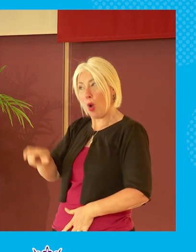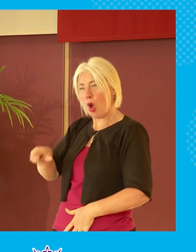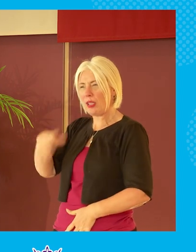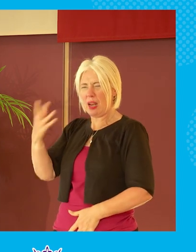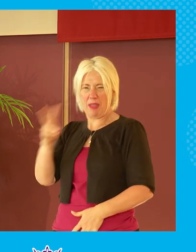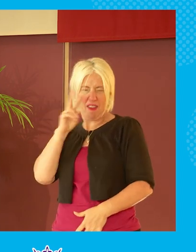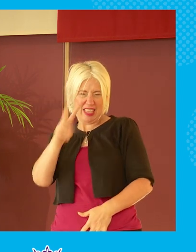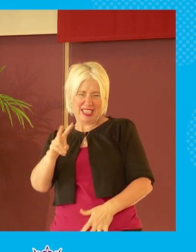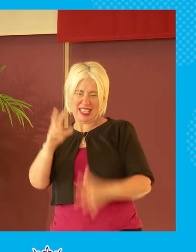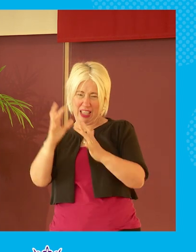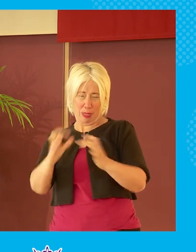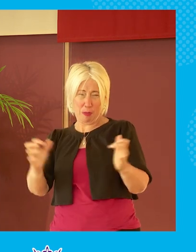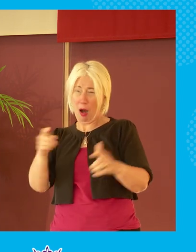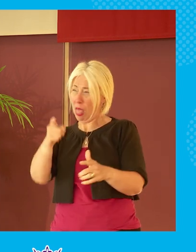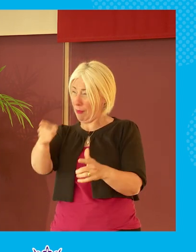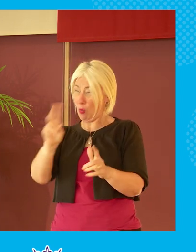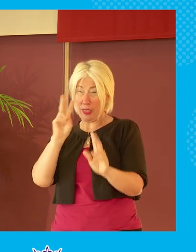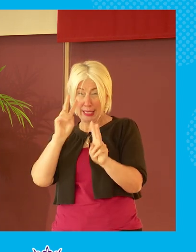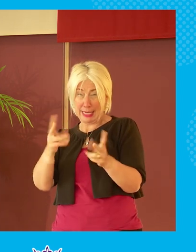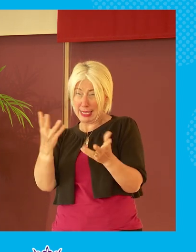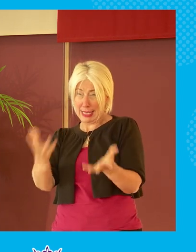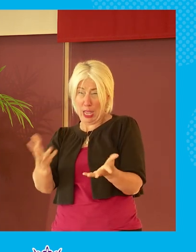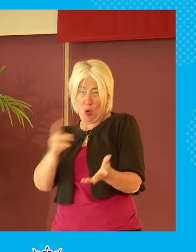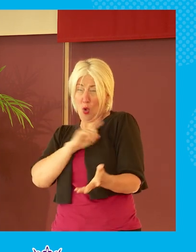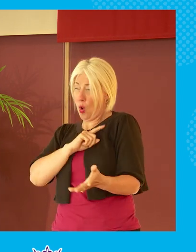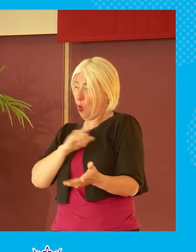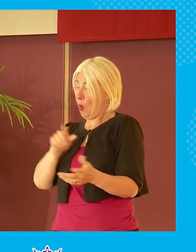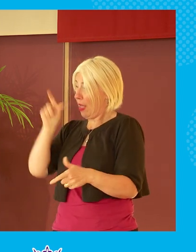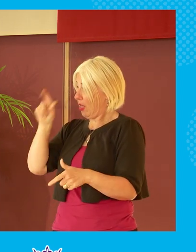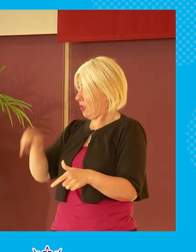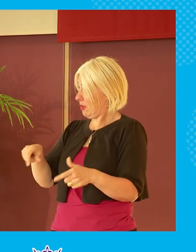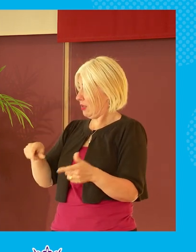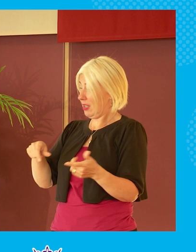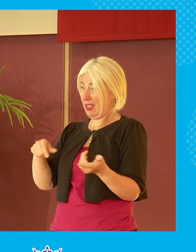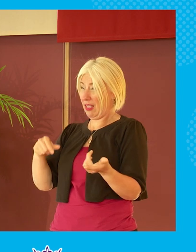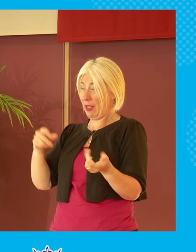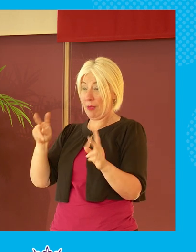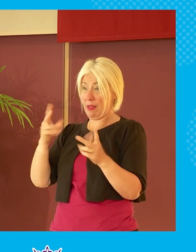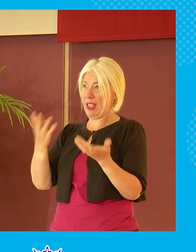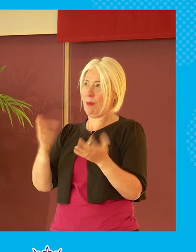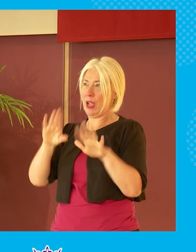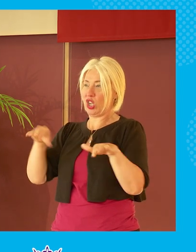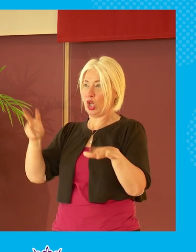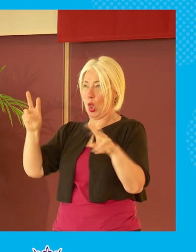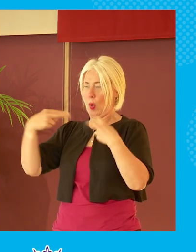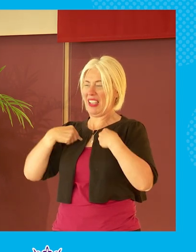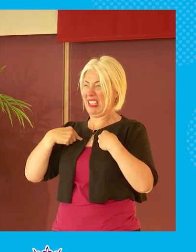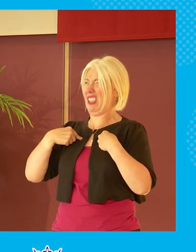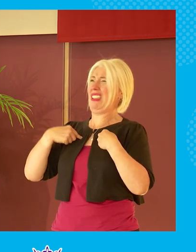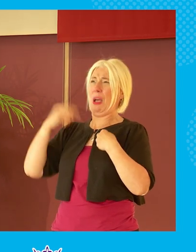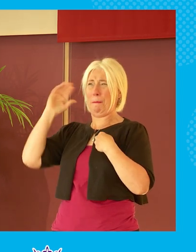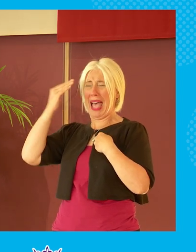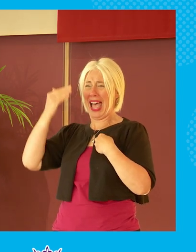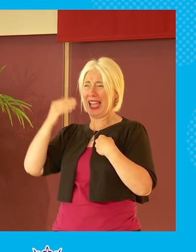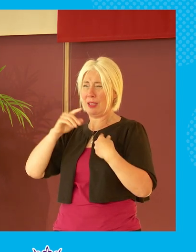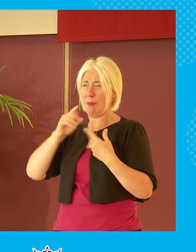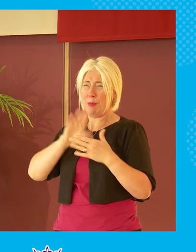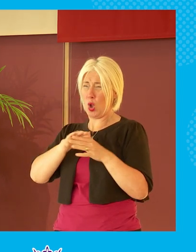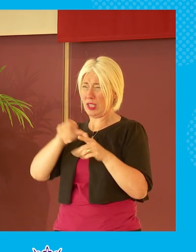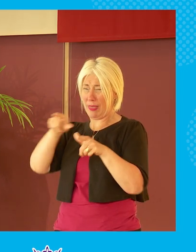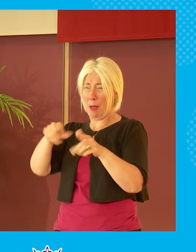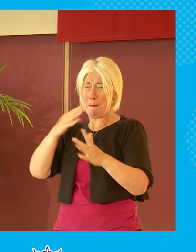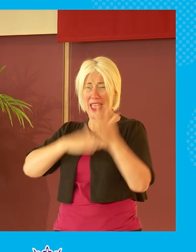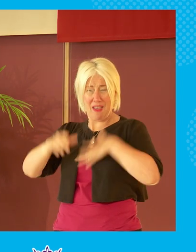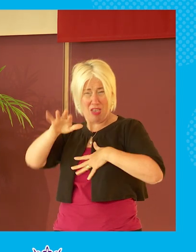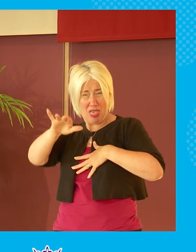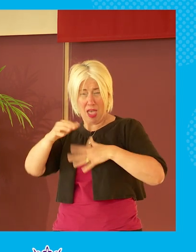they're seeing right now why on earth in their 20s will they look at their mother and not think she's mad what was she trying to teach them and one of the things we used to say was